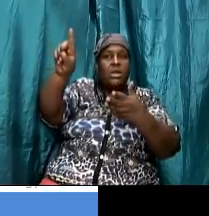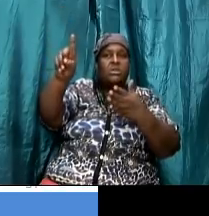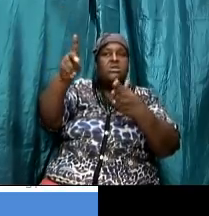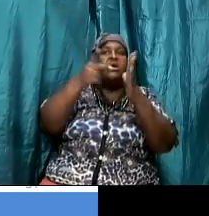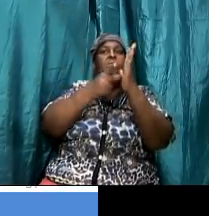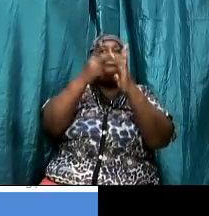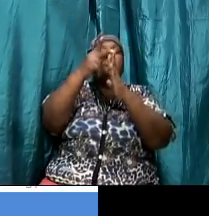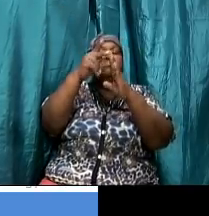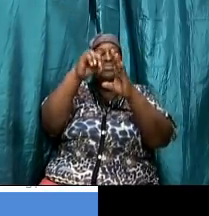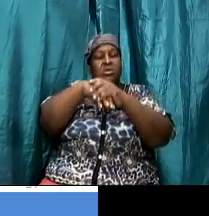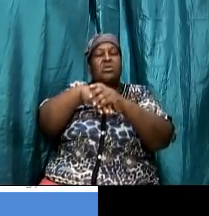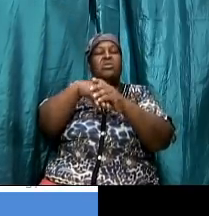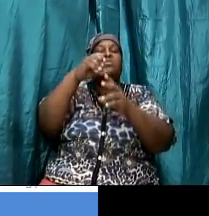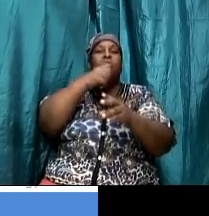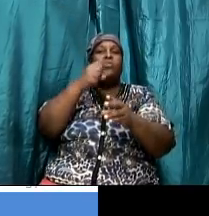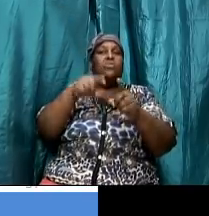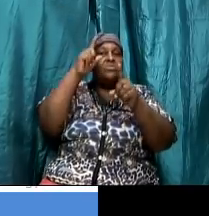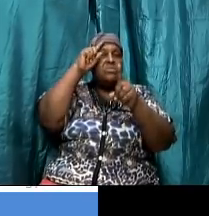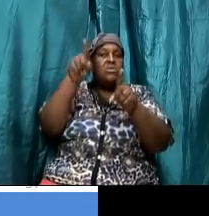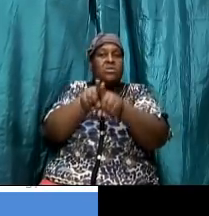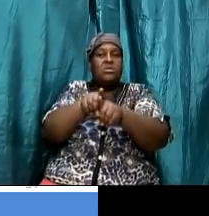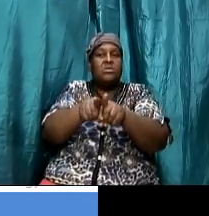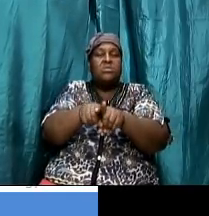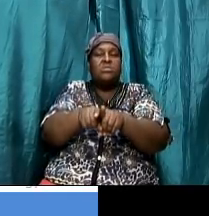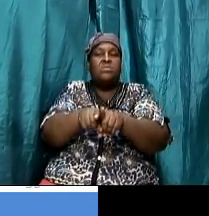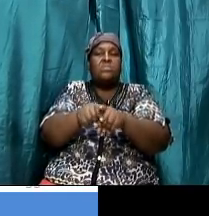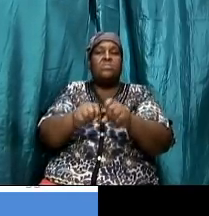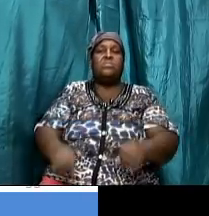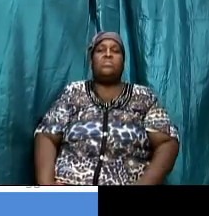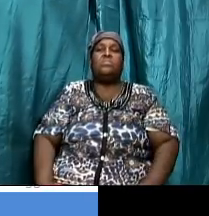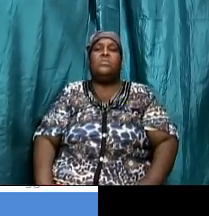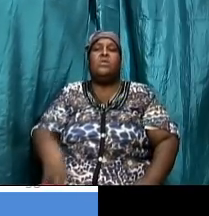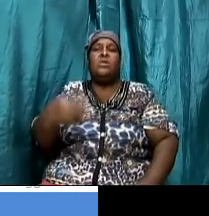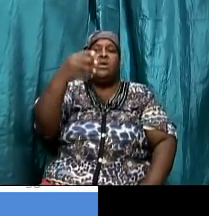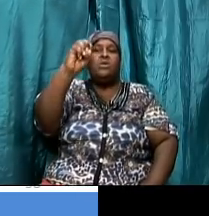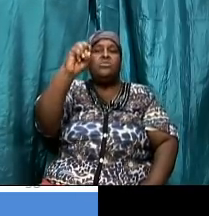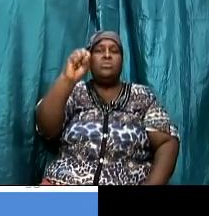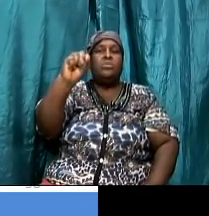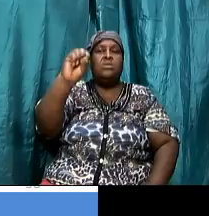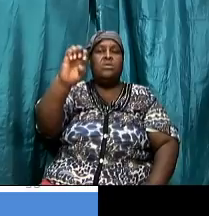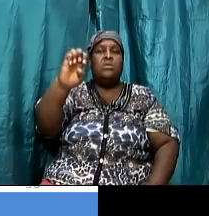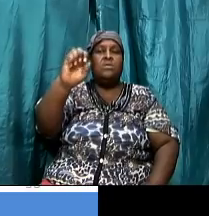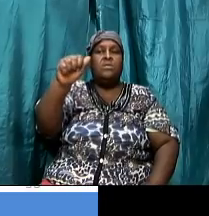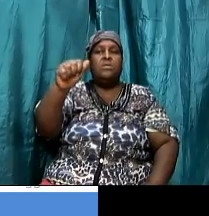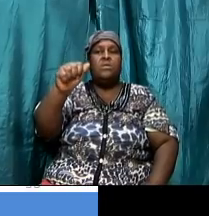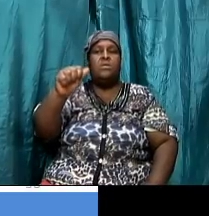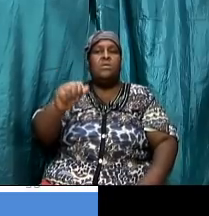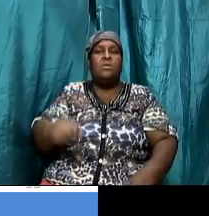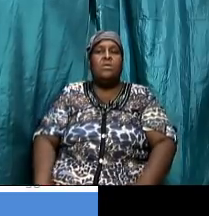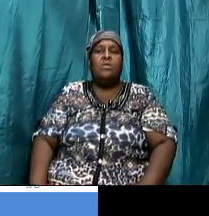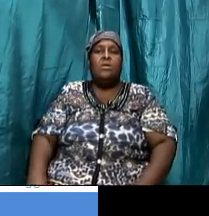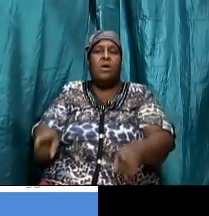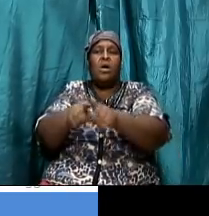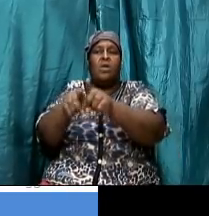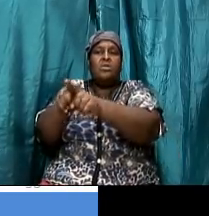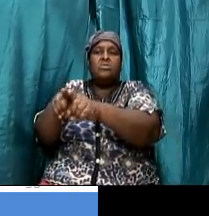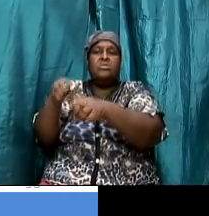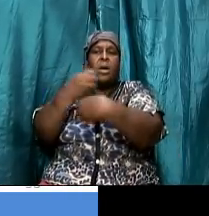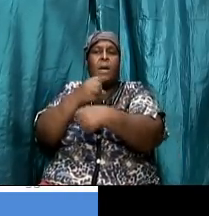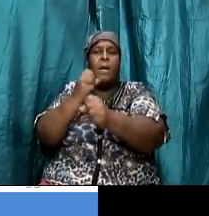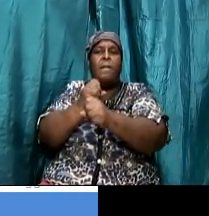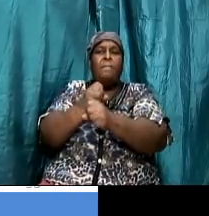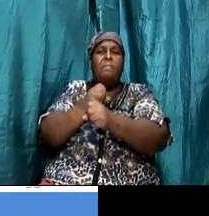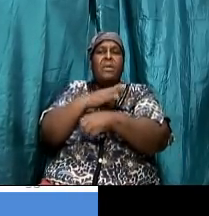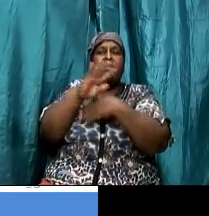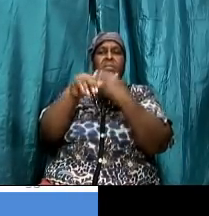old testament let's look again at scripture in hosea chapter 2 and verse 11 it says i will also cause all their